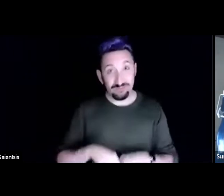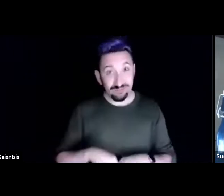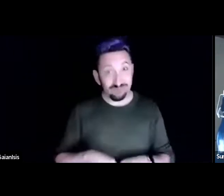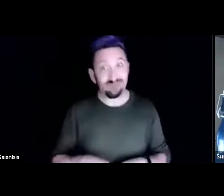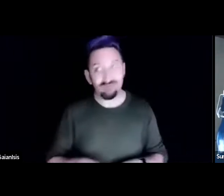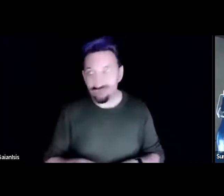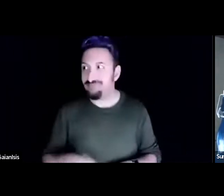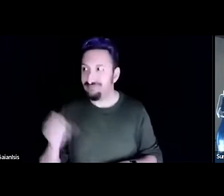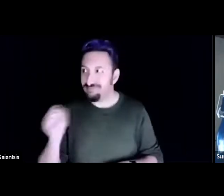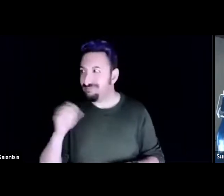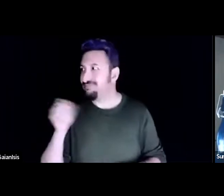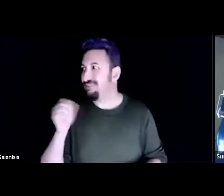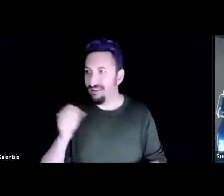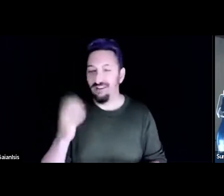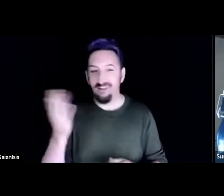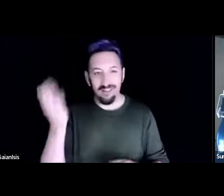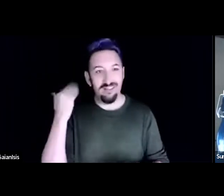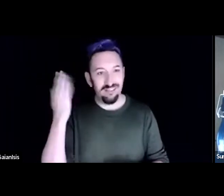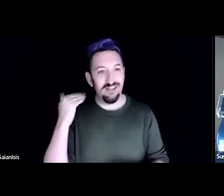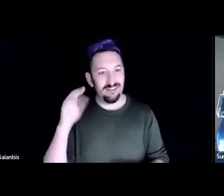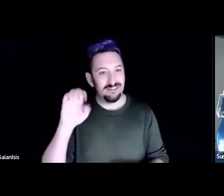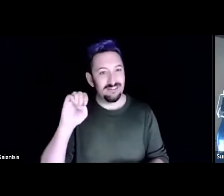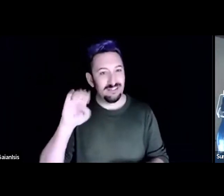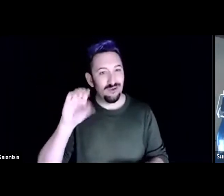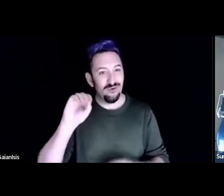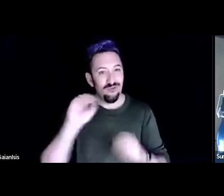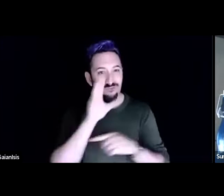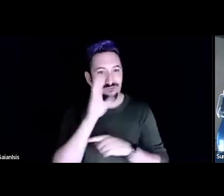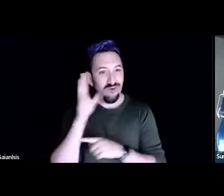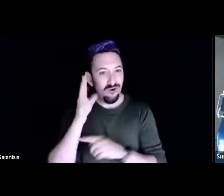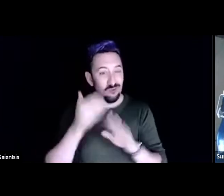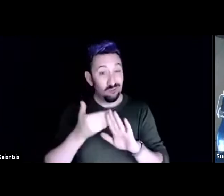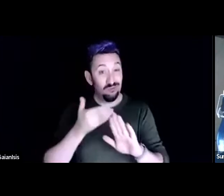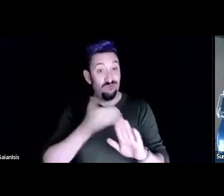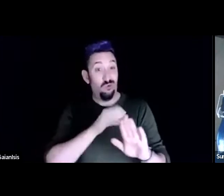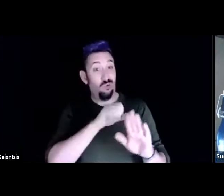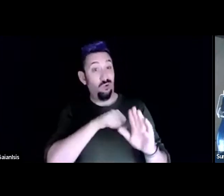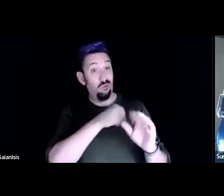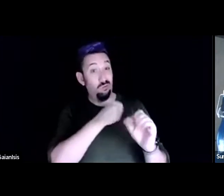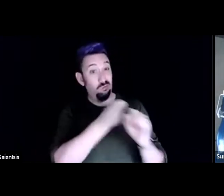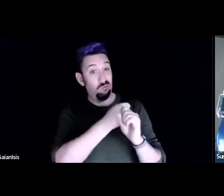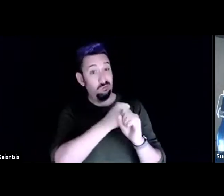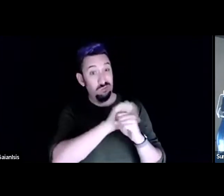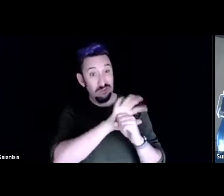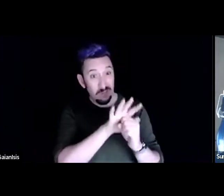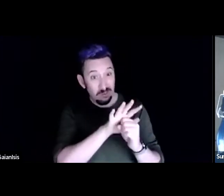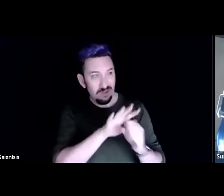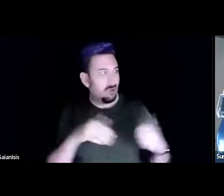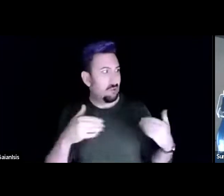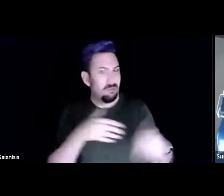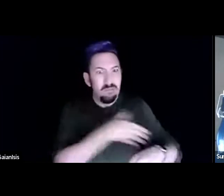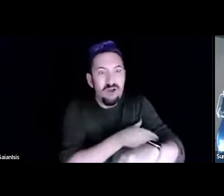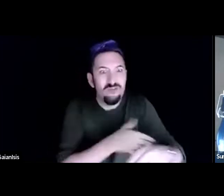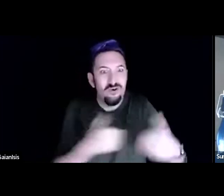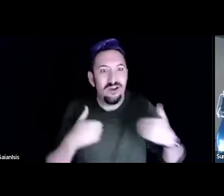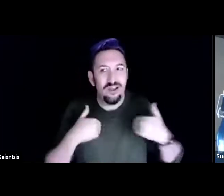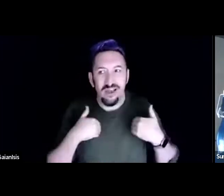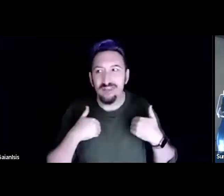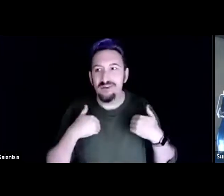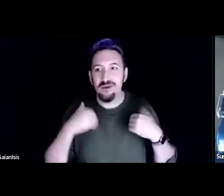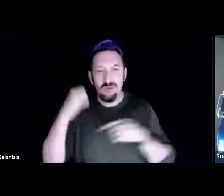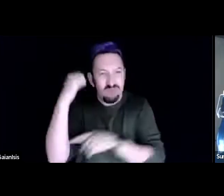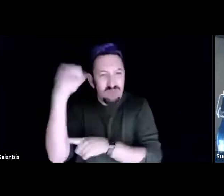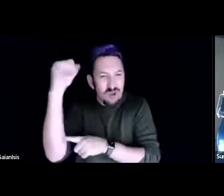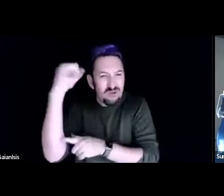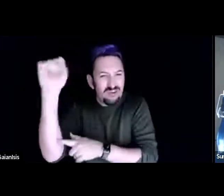Farm before the pandemic and a very powerful one there was even a protest and a takeover of the annual event